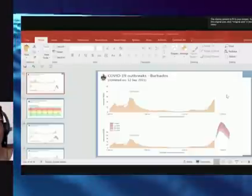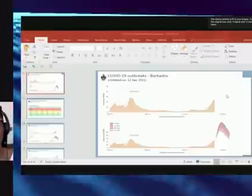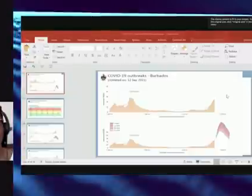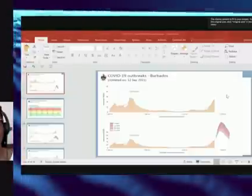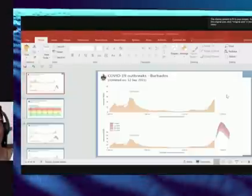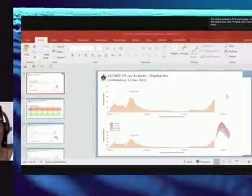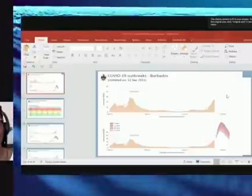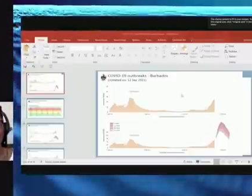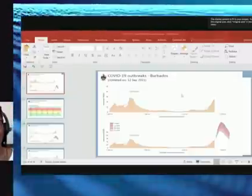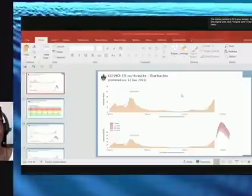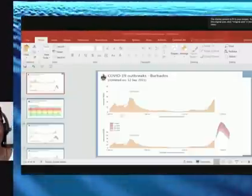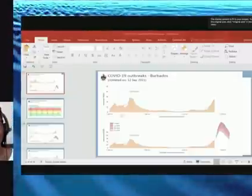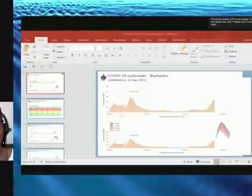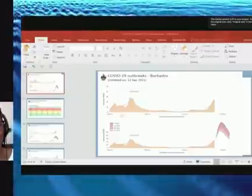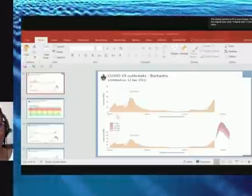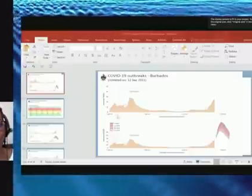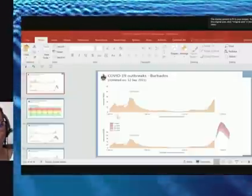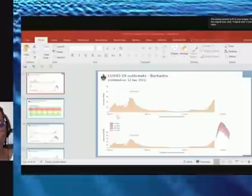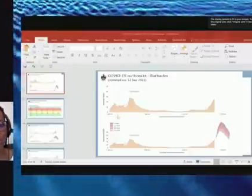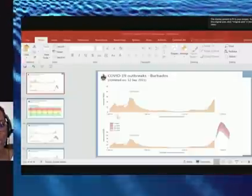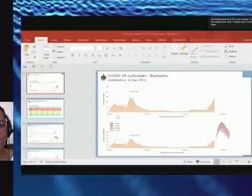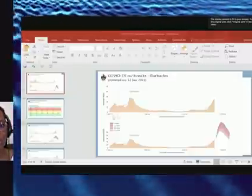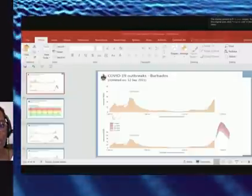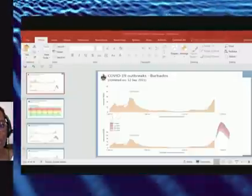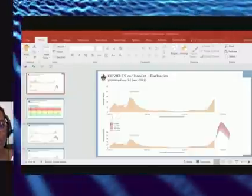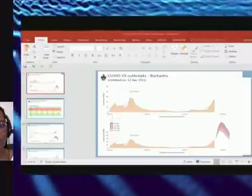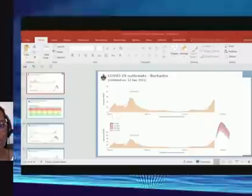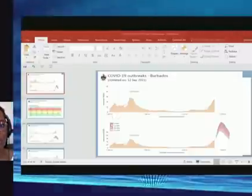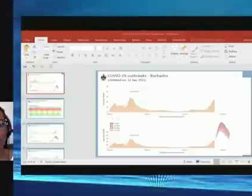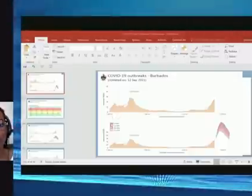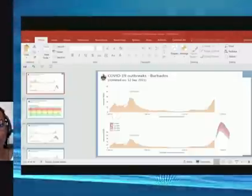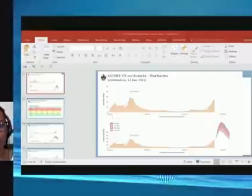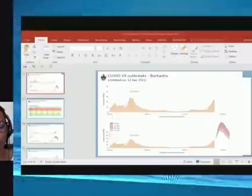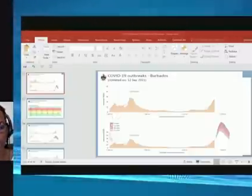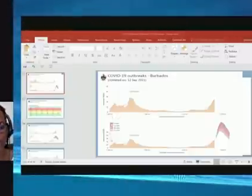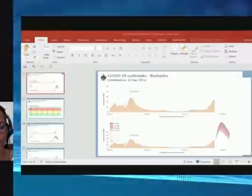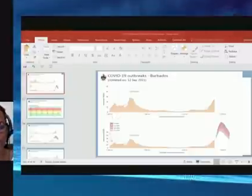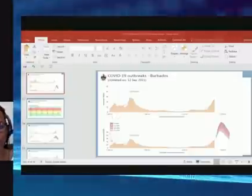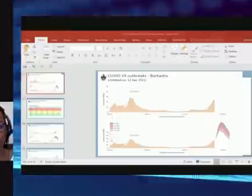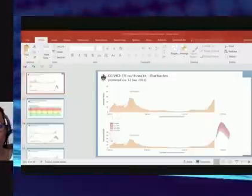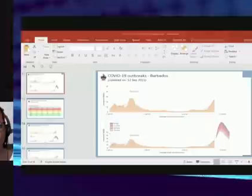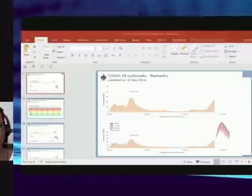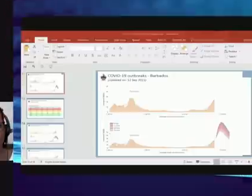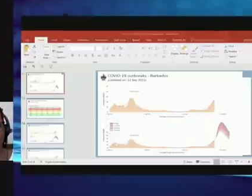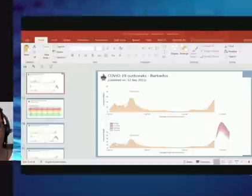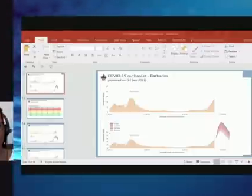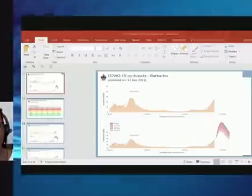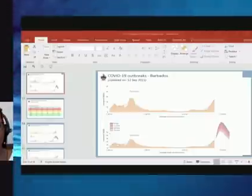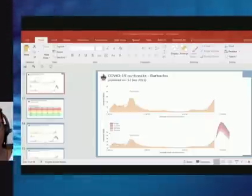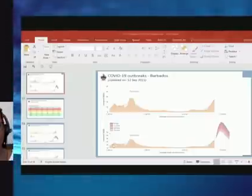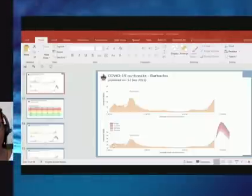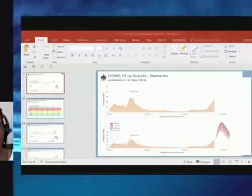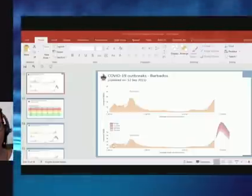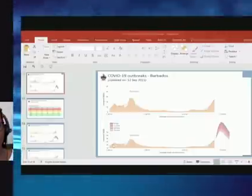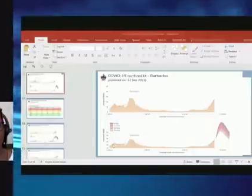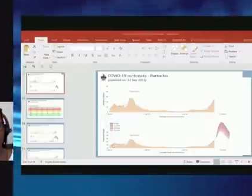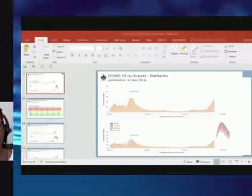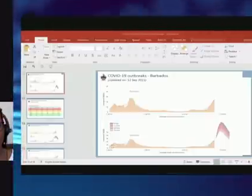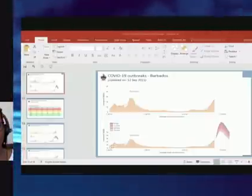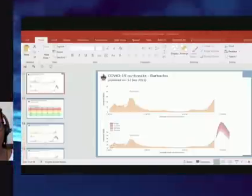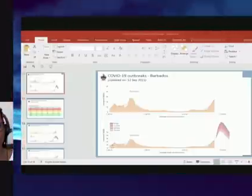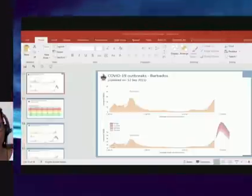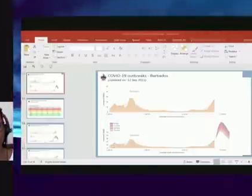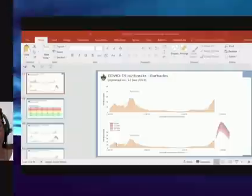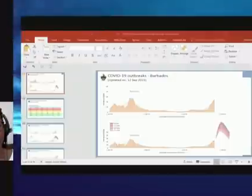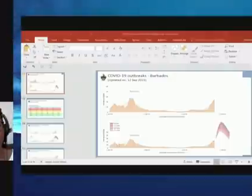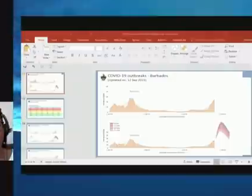that's great. If not. So this is the September one, let's say. And this is when the...